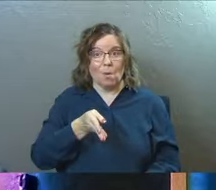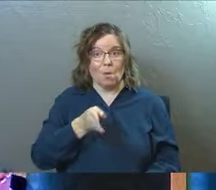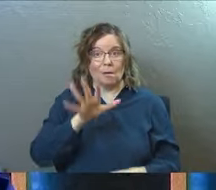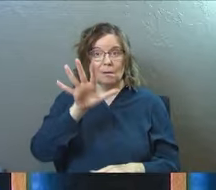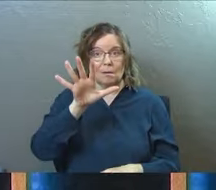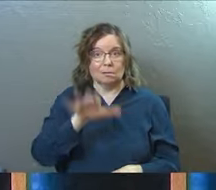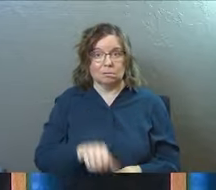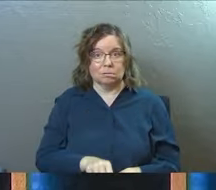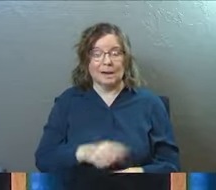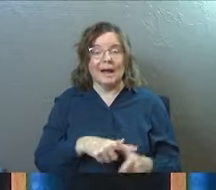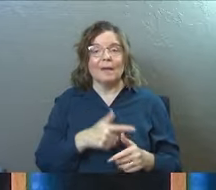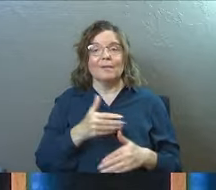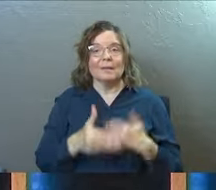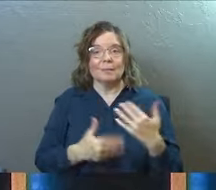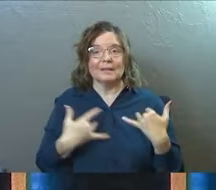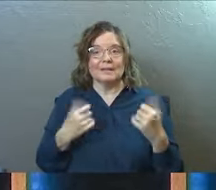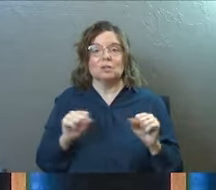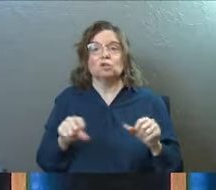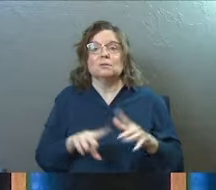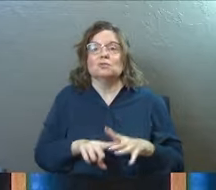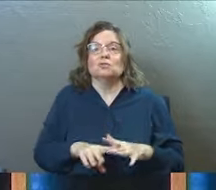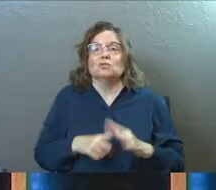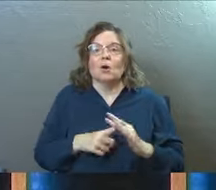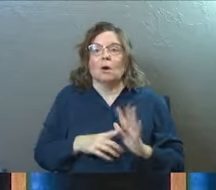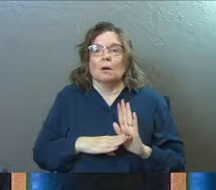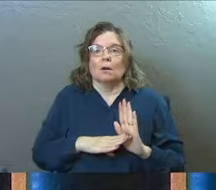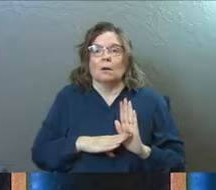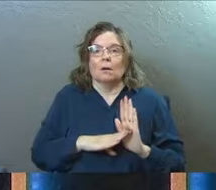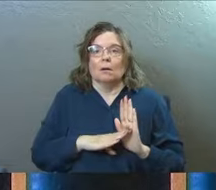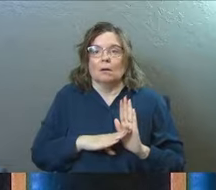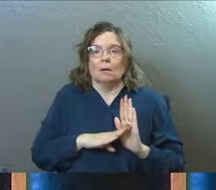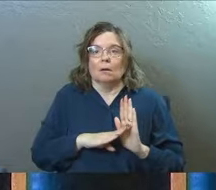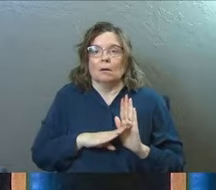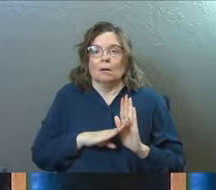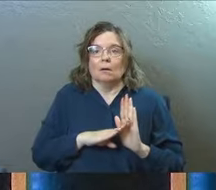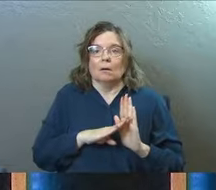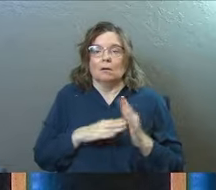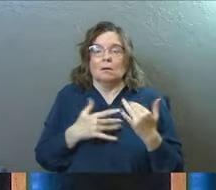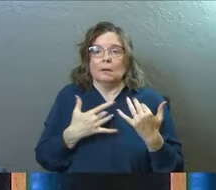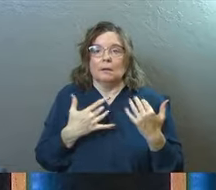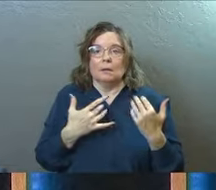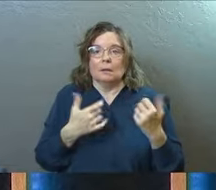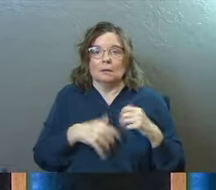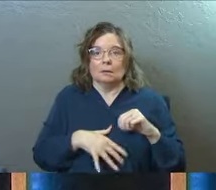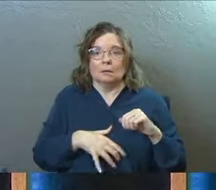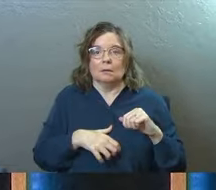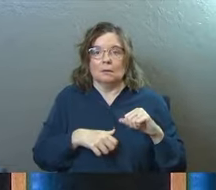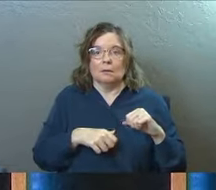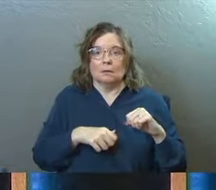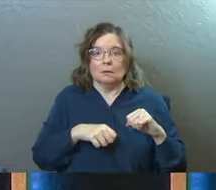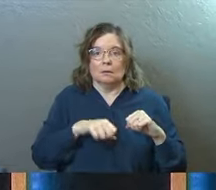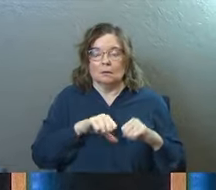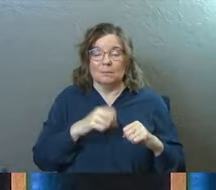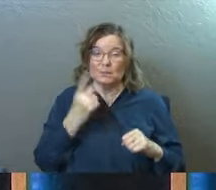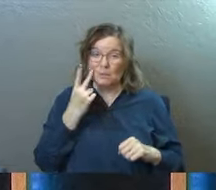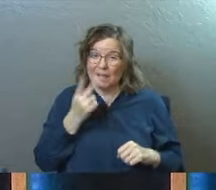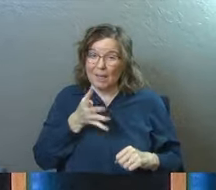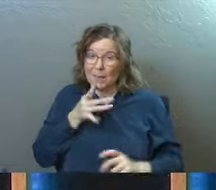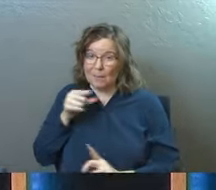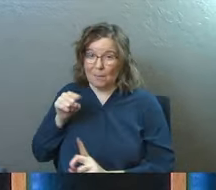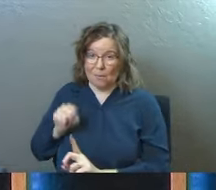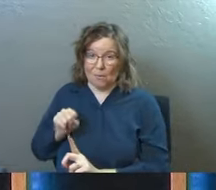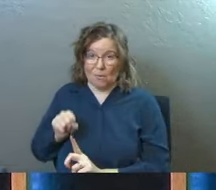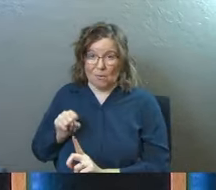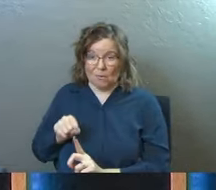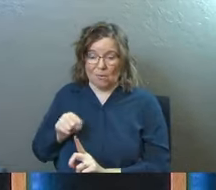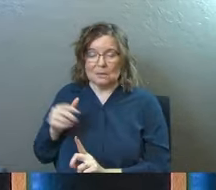and then the process of healing could start over years. But do you see how the mother, in that case,